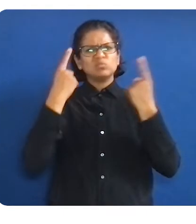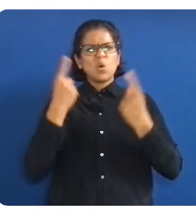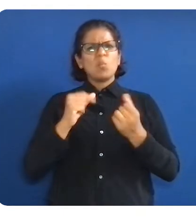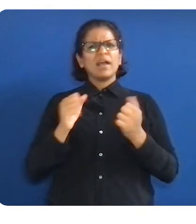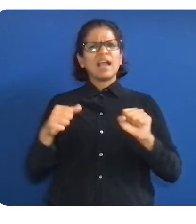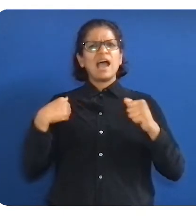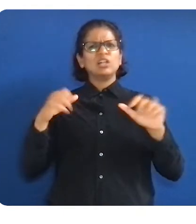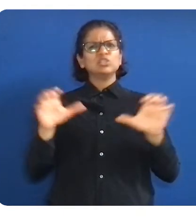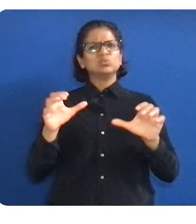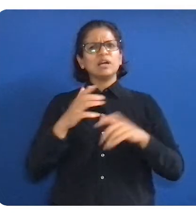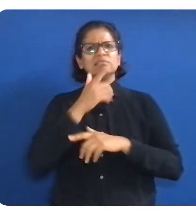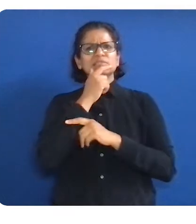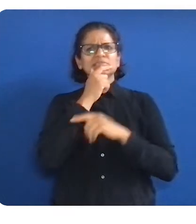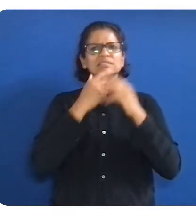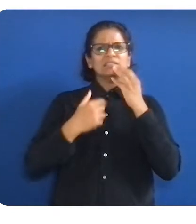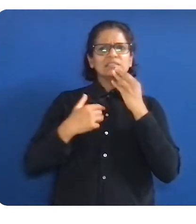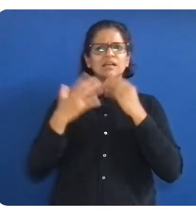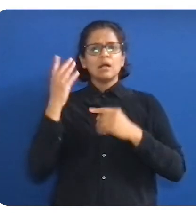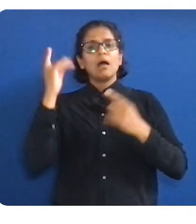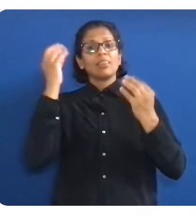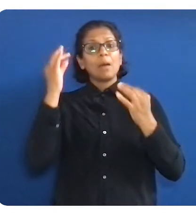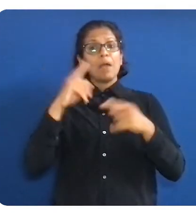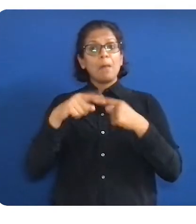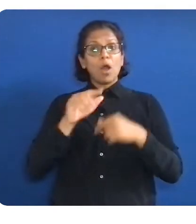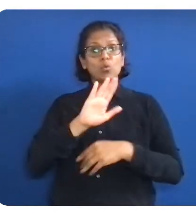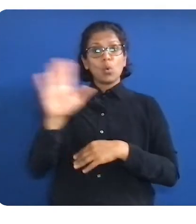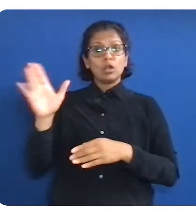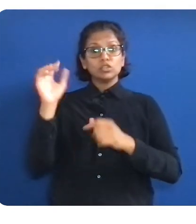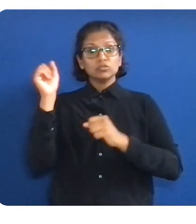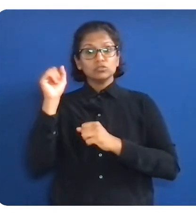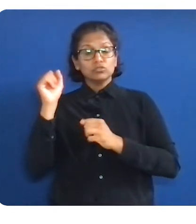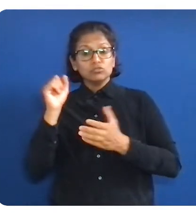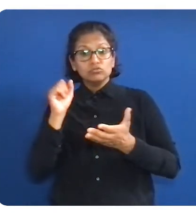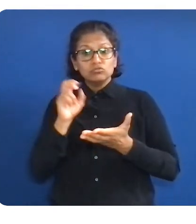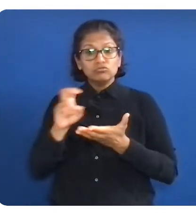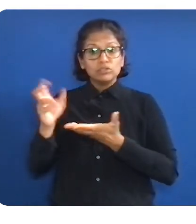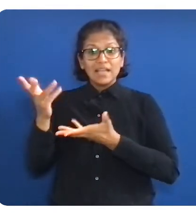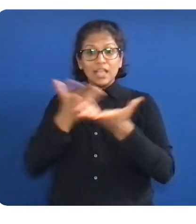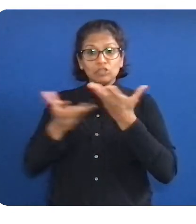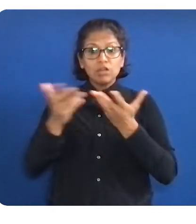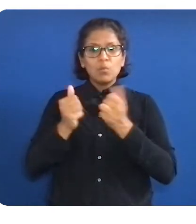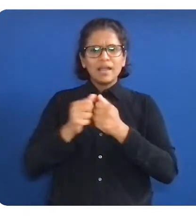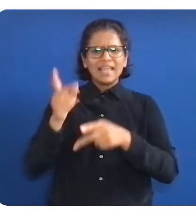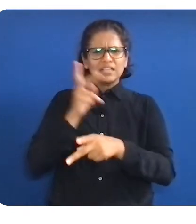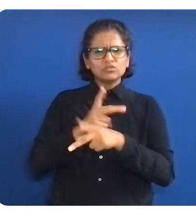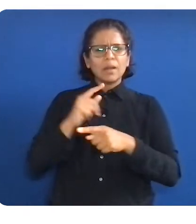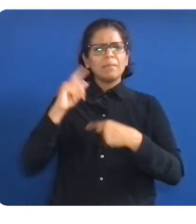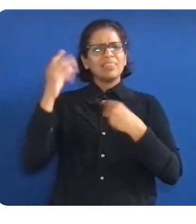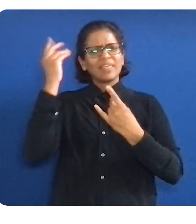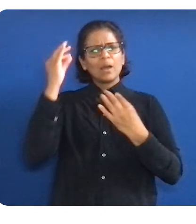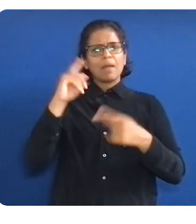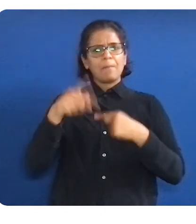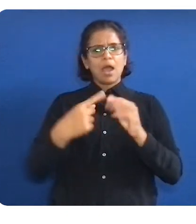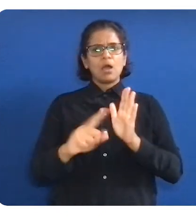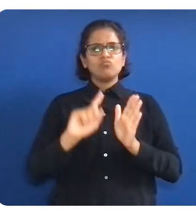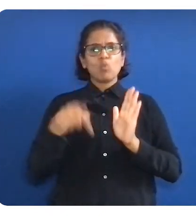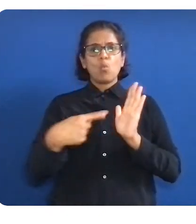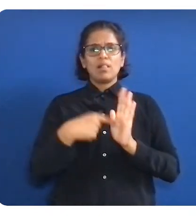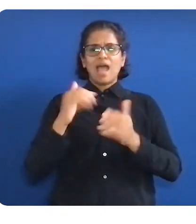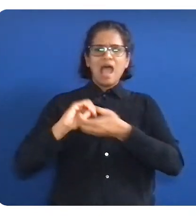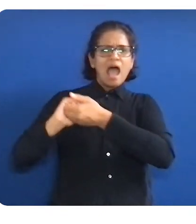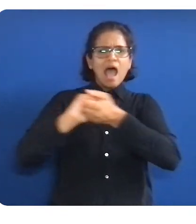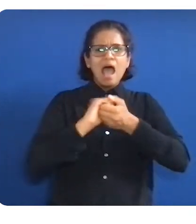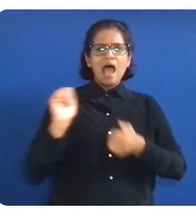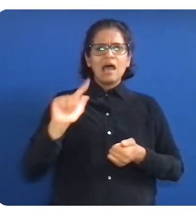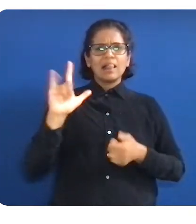Internally, we've created a number of pathways for allies that are seeking to support our underrepresented colleagues. These